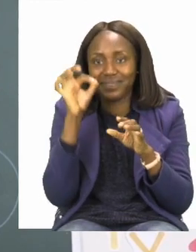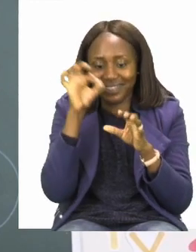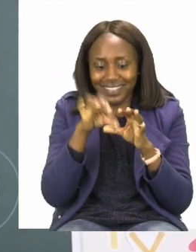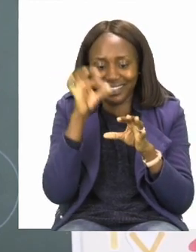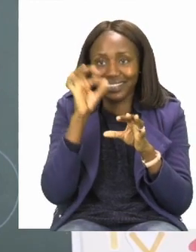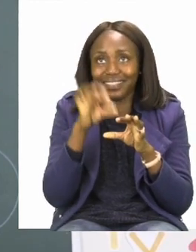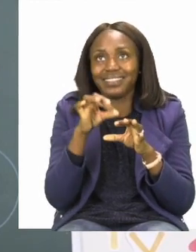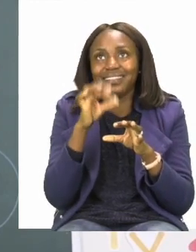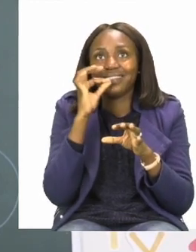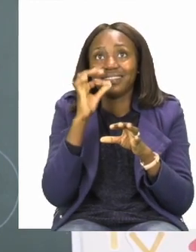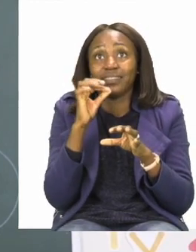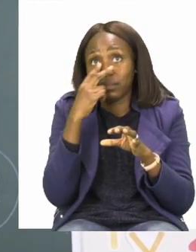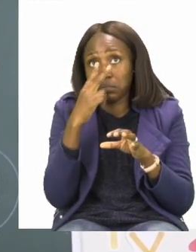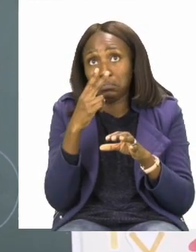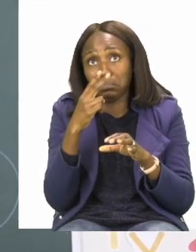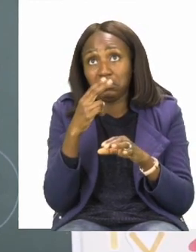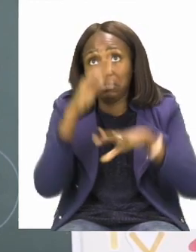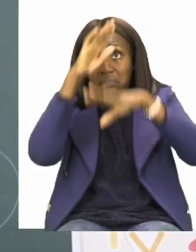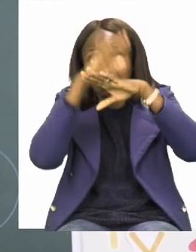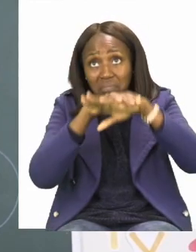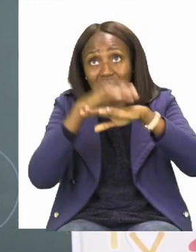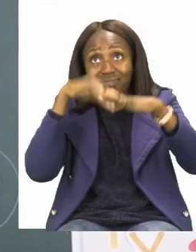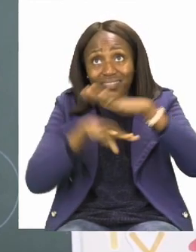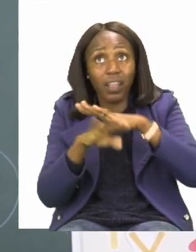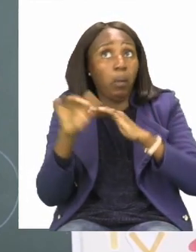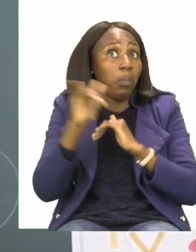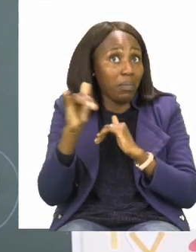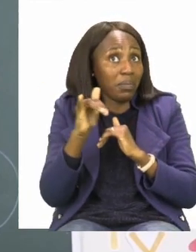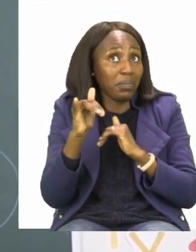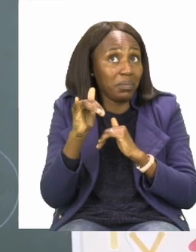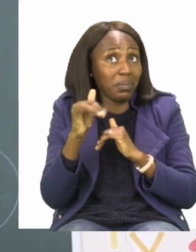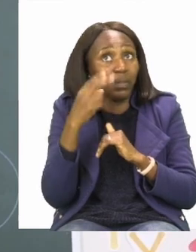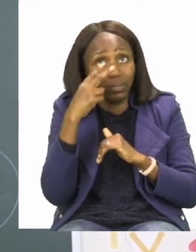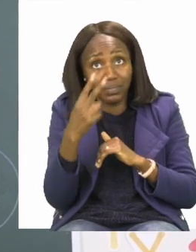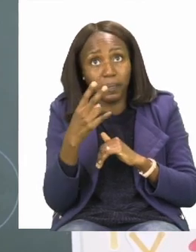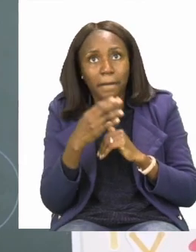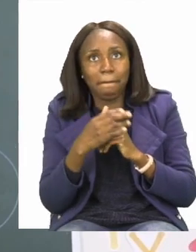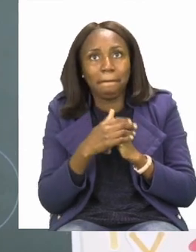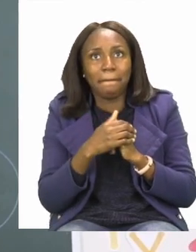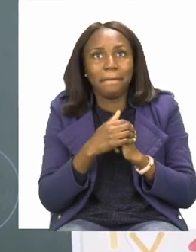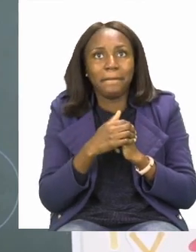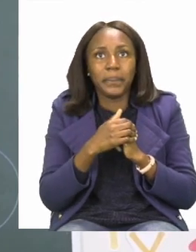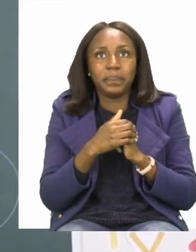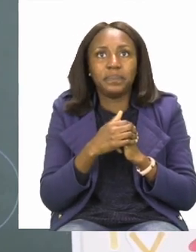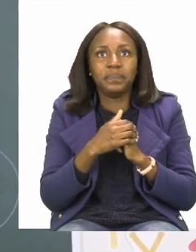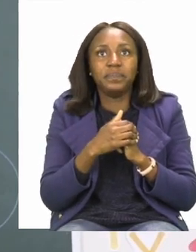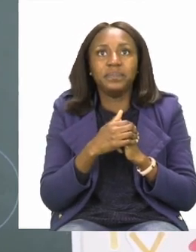Will it float or sink? We said it would sink. So, let's see.